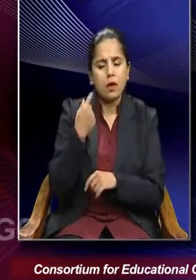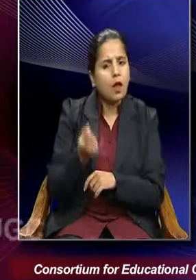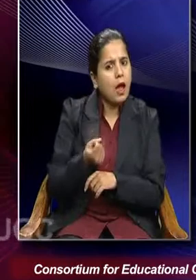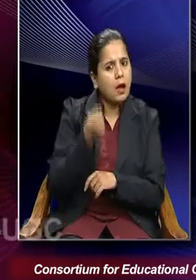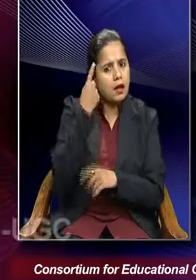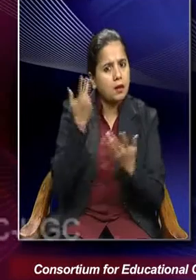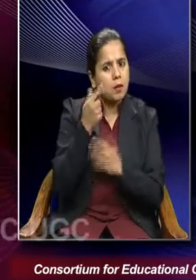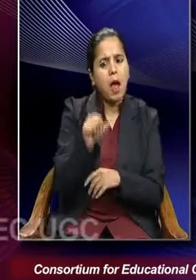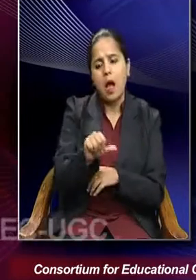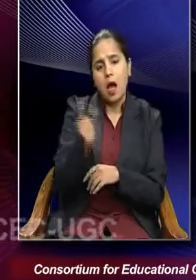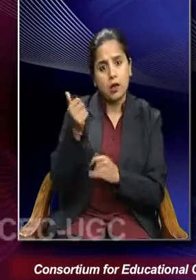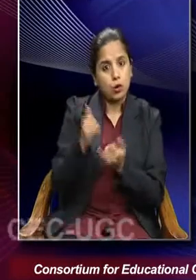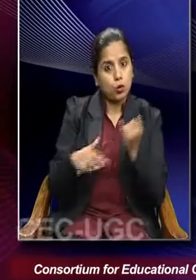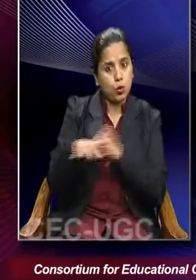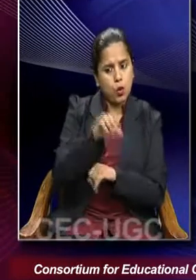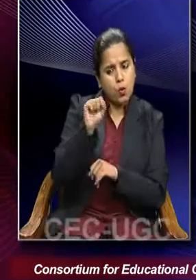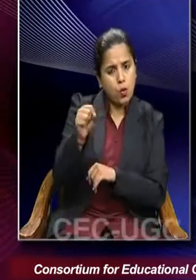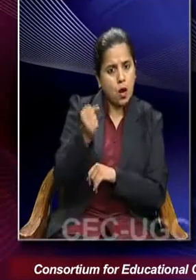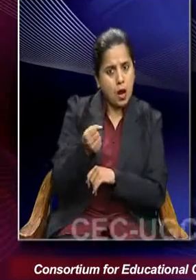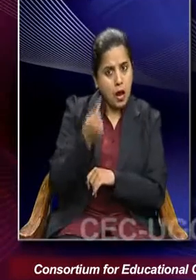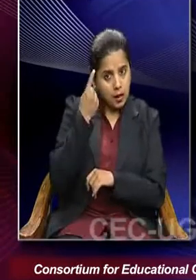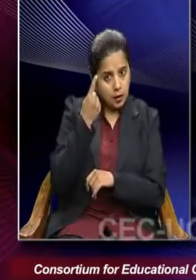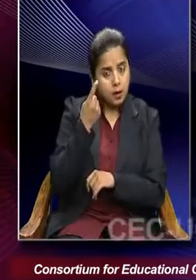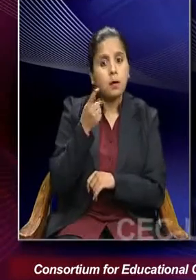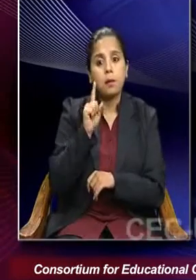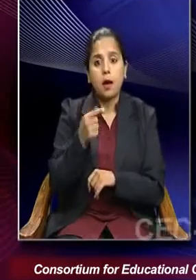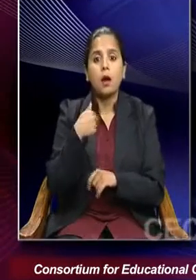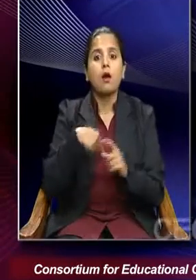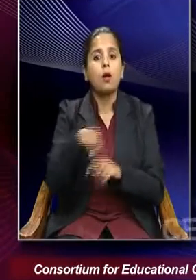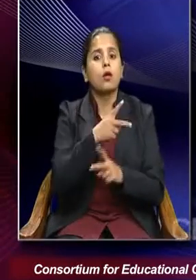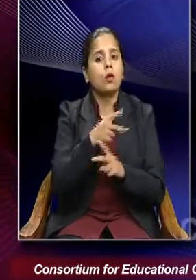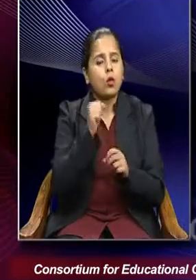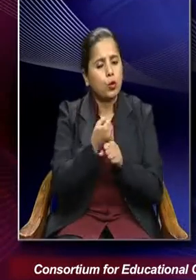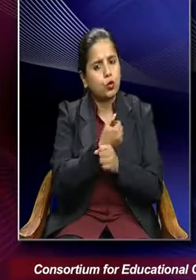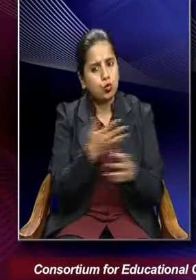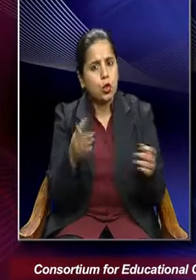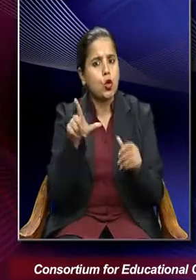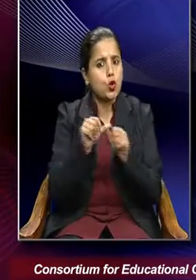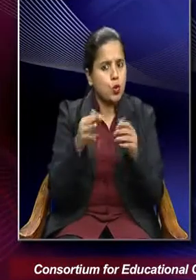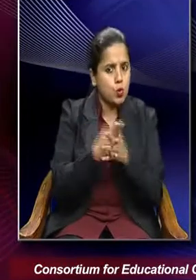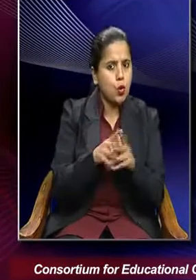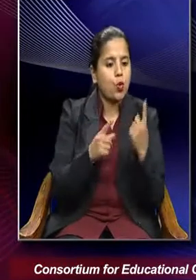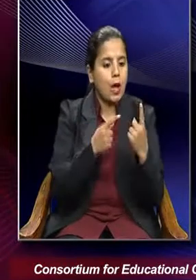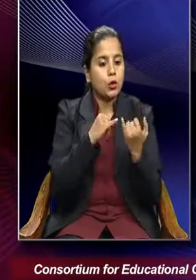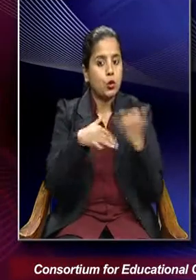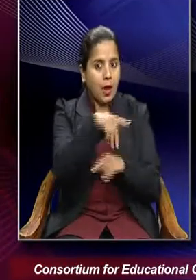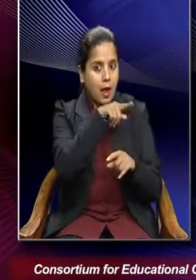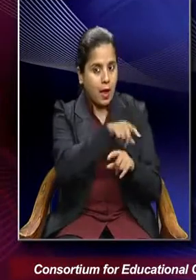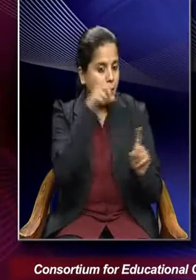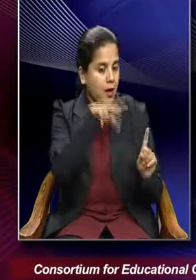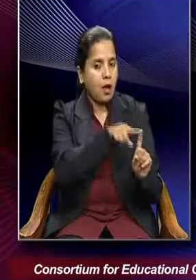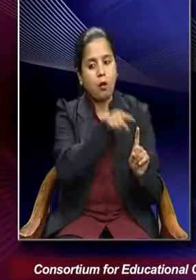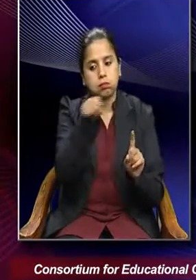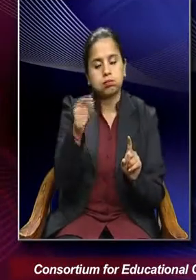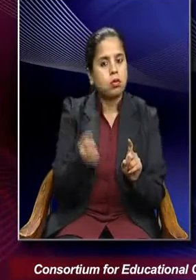another society with the law or generalization of one society as such.